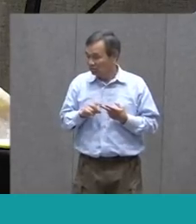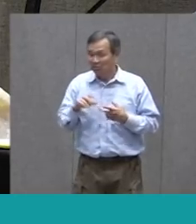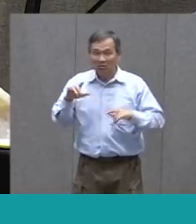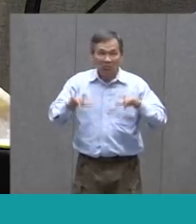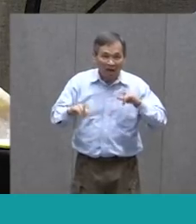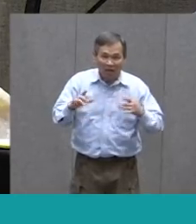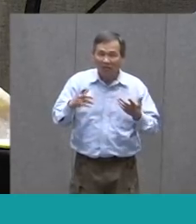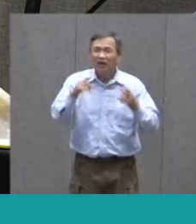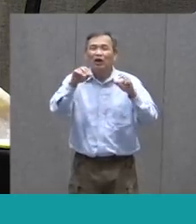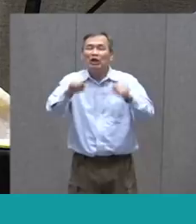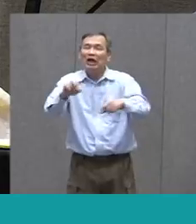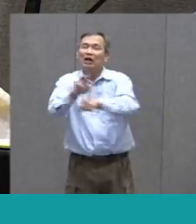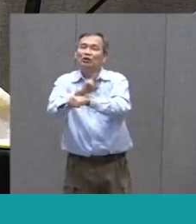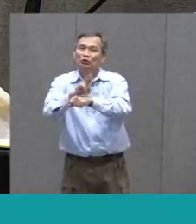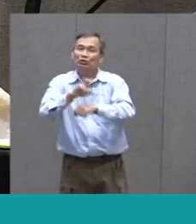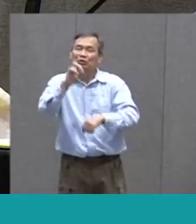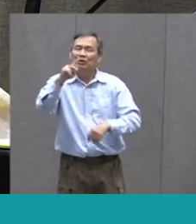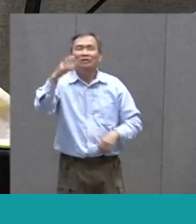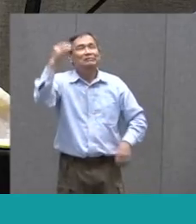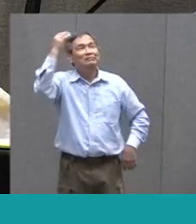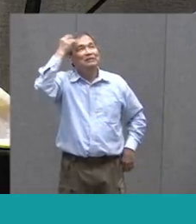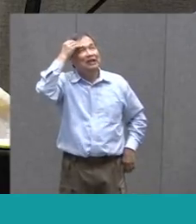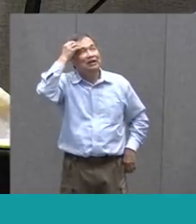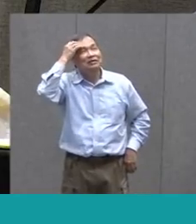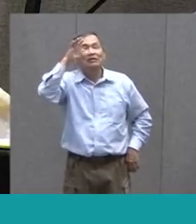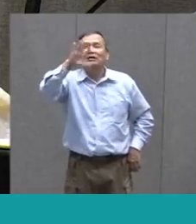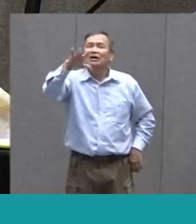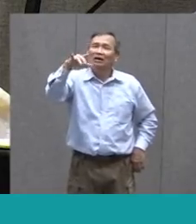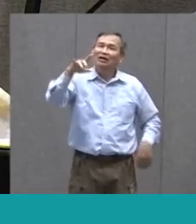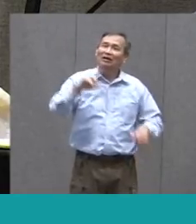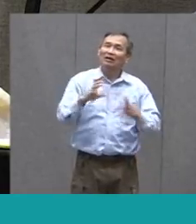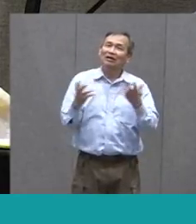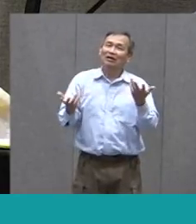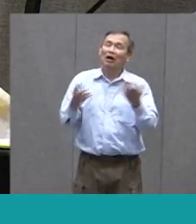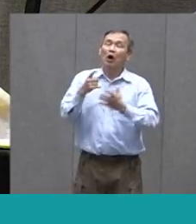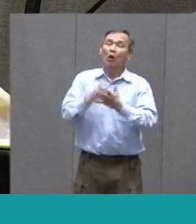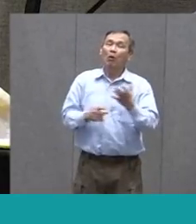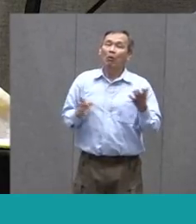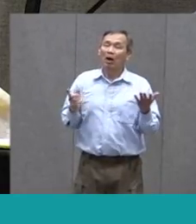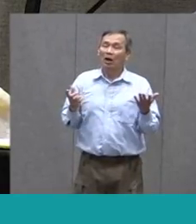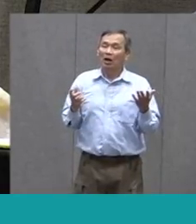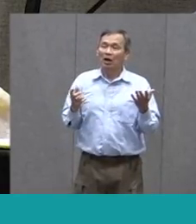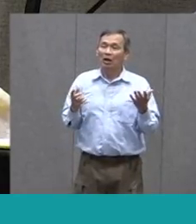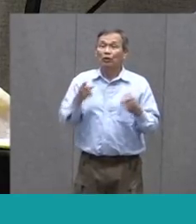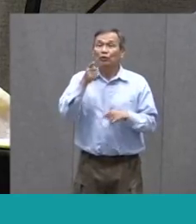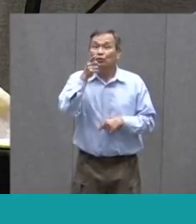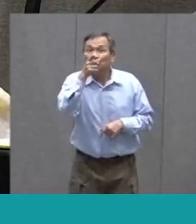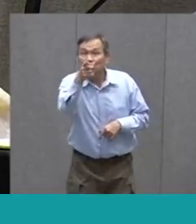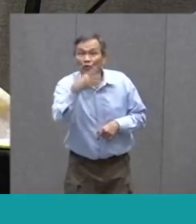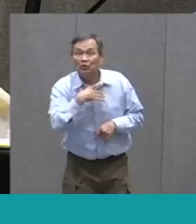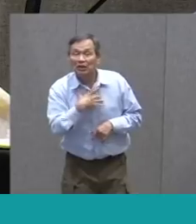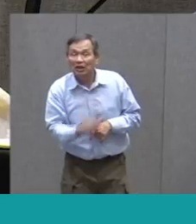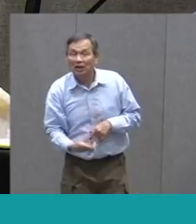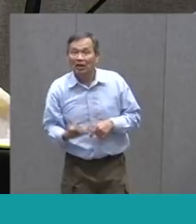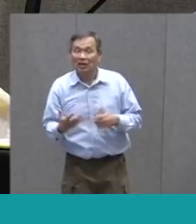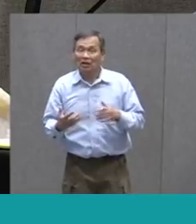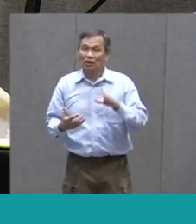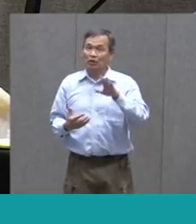That you're Going to use So I want you To kind of Think about What you Would like For your